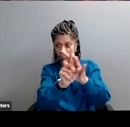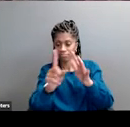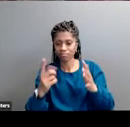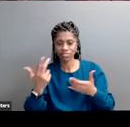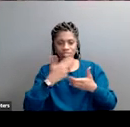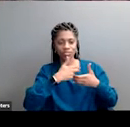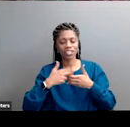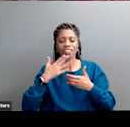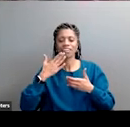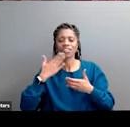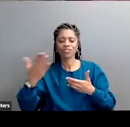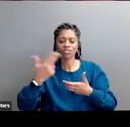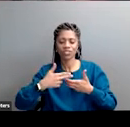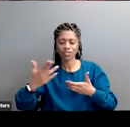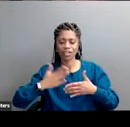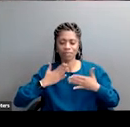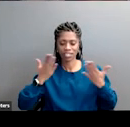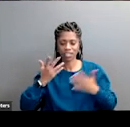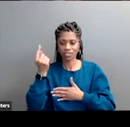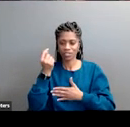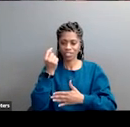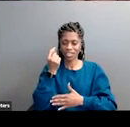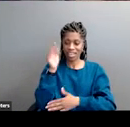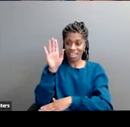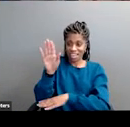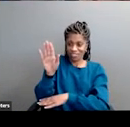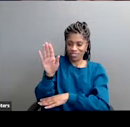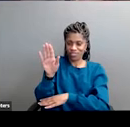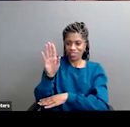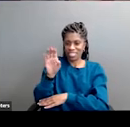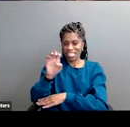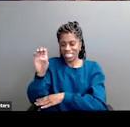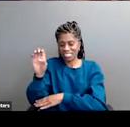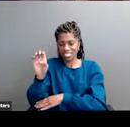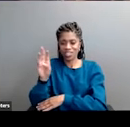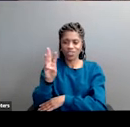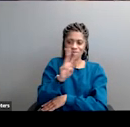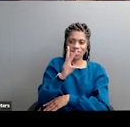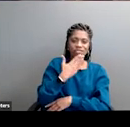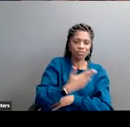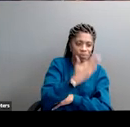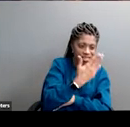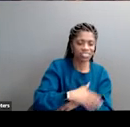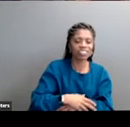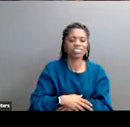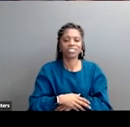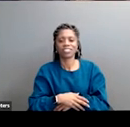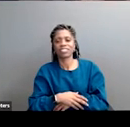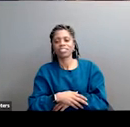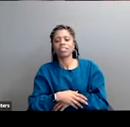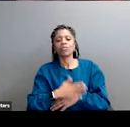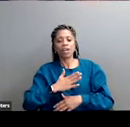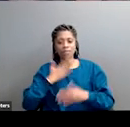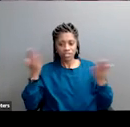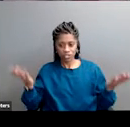happy to have you with us on a tuesday afternoon on the east coast and morning on the west coast where our presenter is uh grateful to have you all with